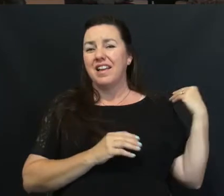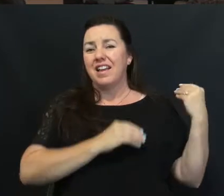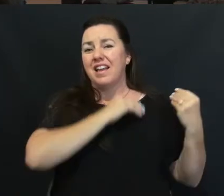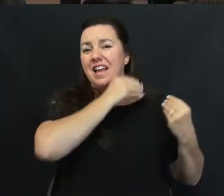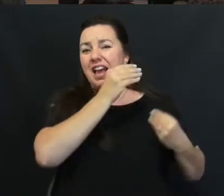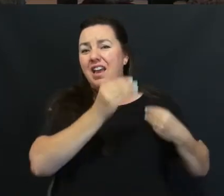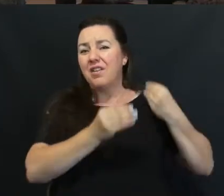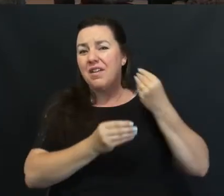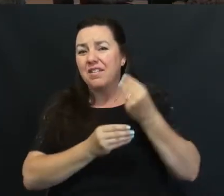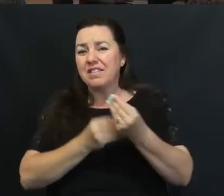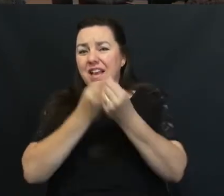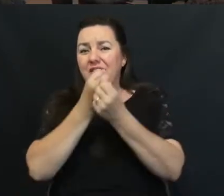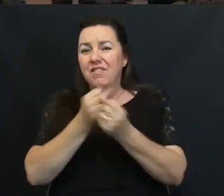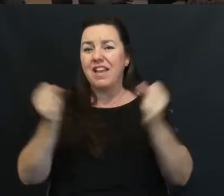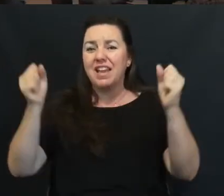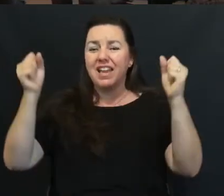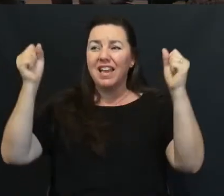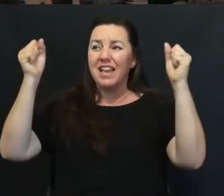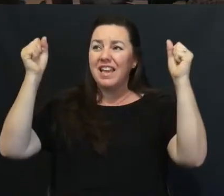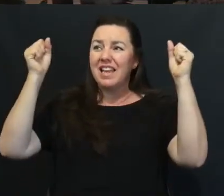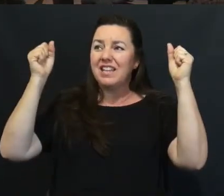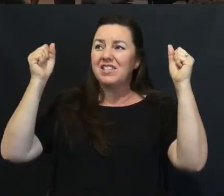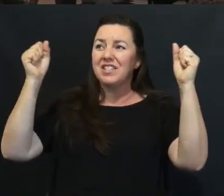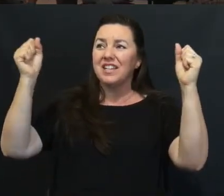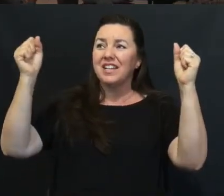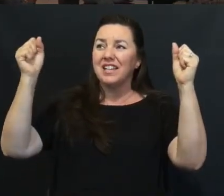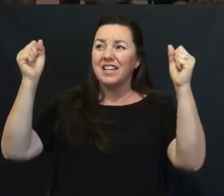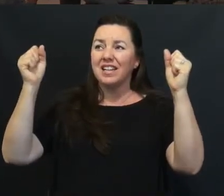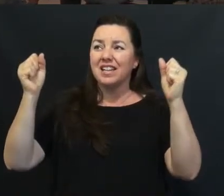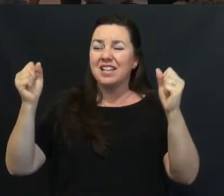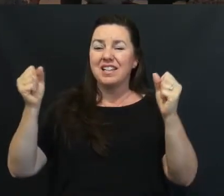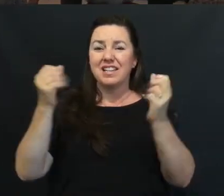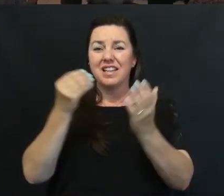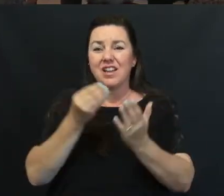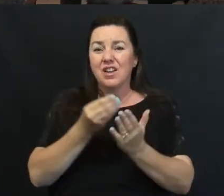Heir of salvation. Heir